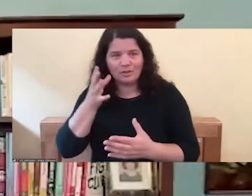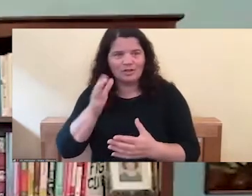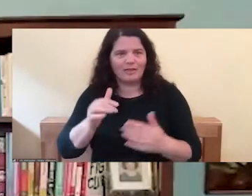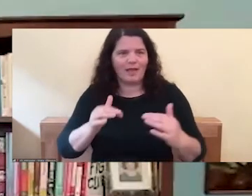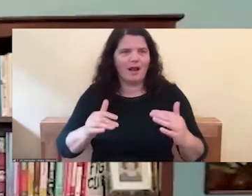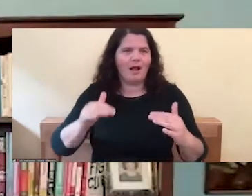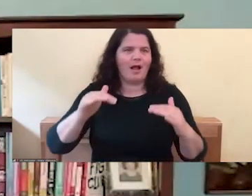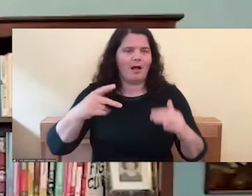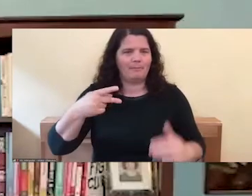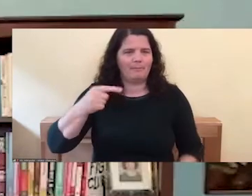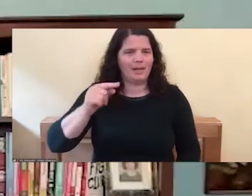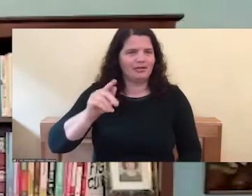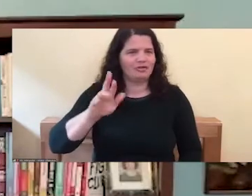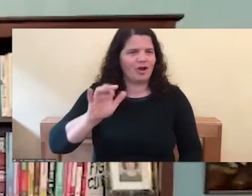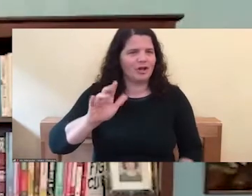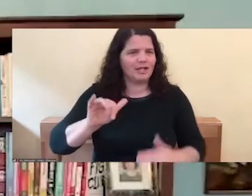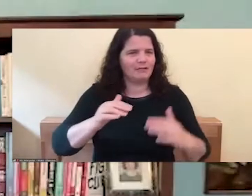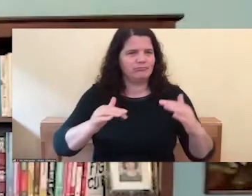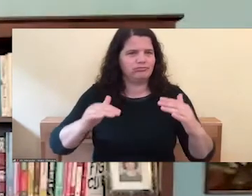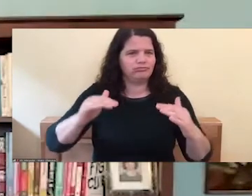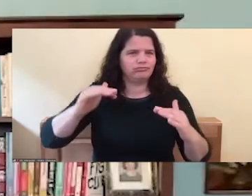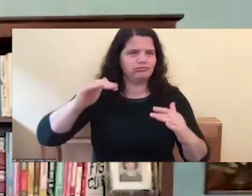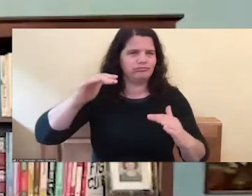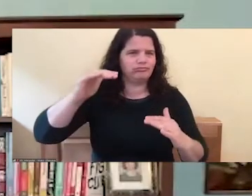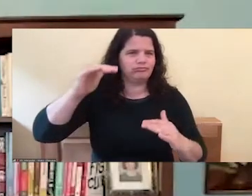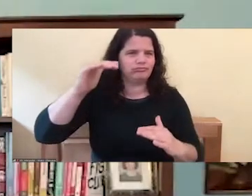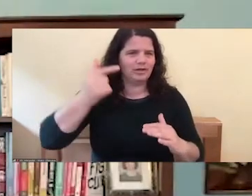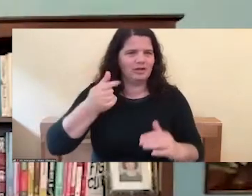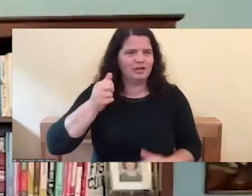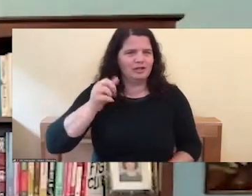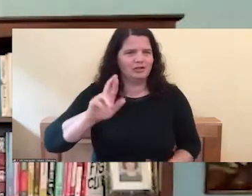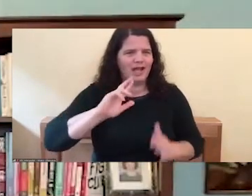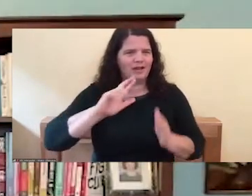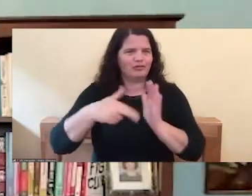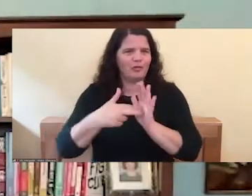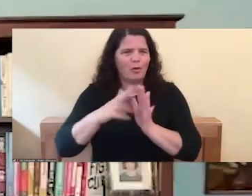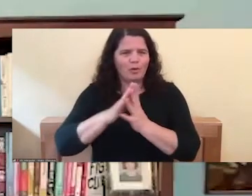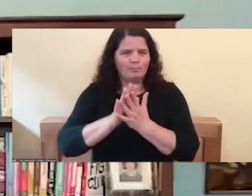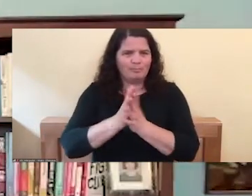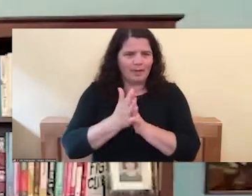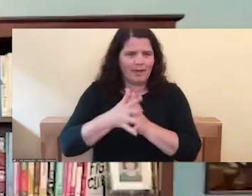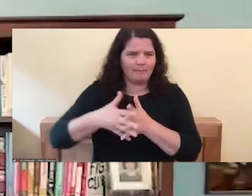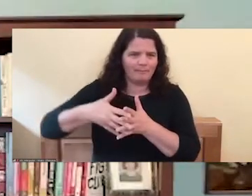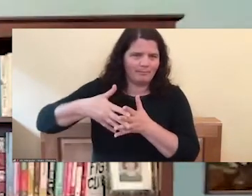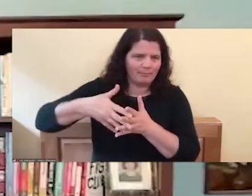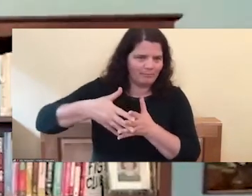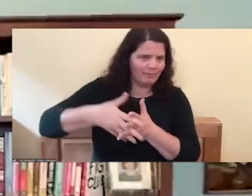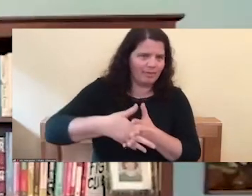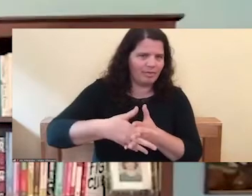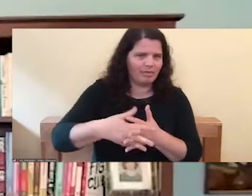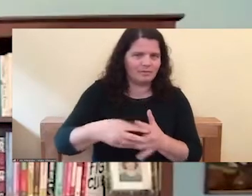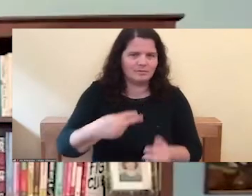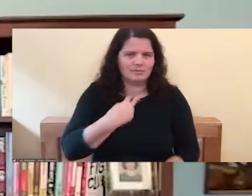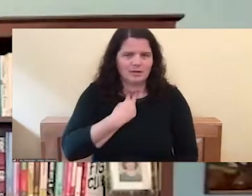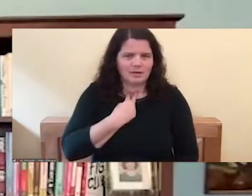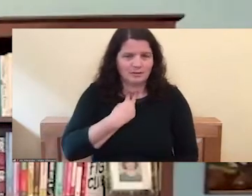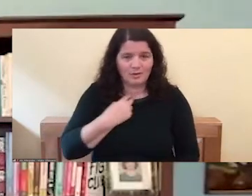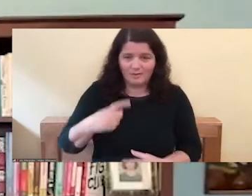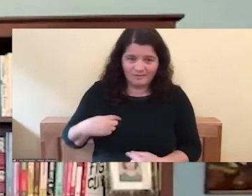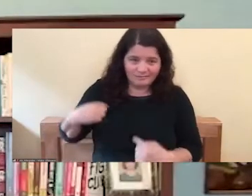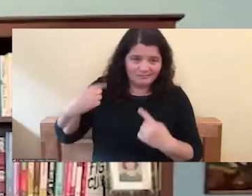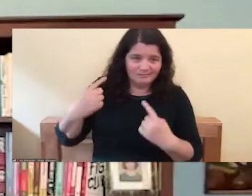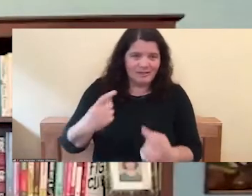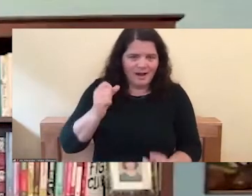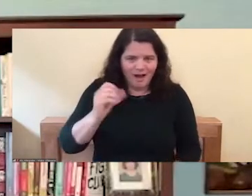And that's when the gender roles have socialization really started getting very entrenched. And since then for hundreds and hundreds of